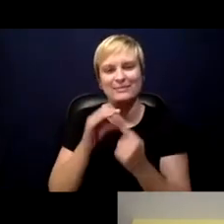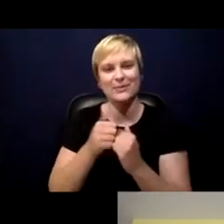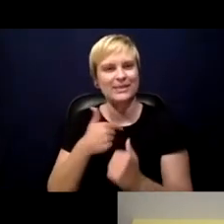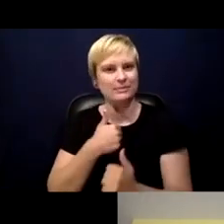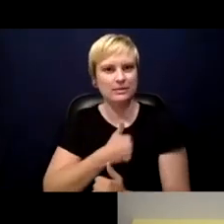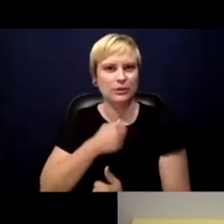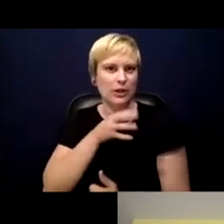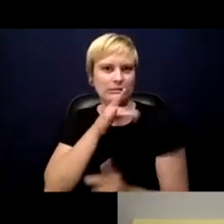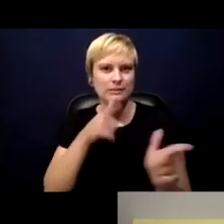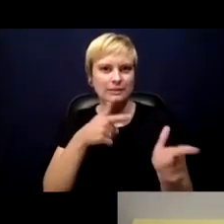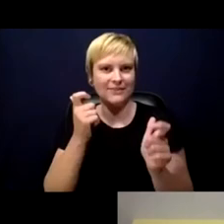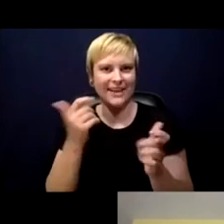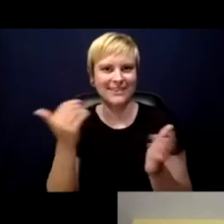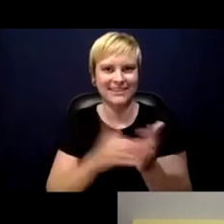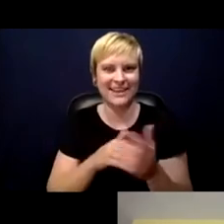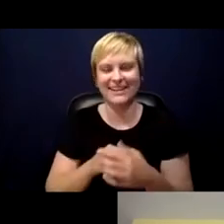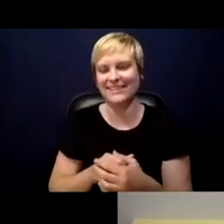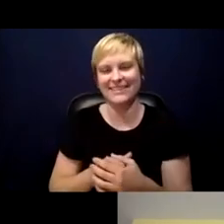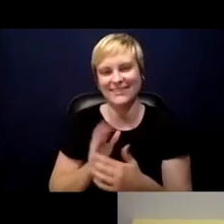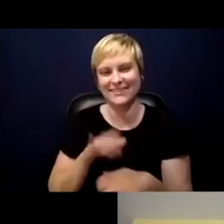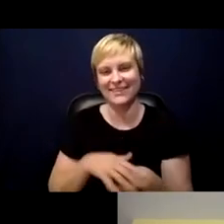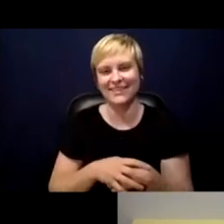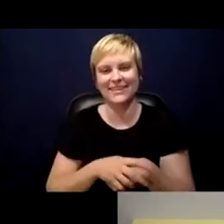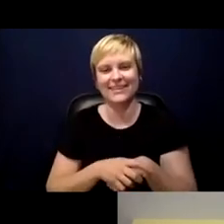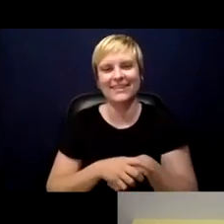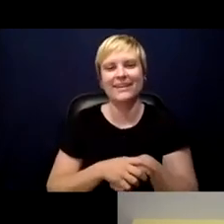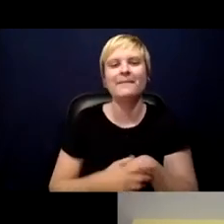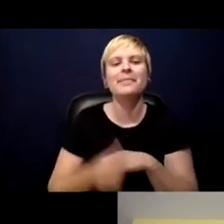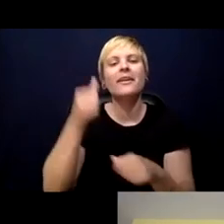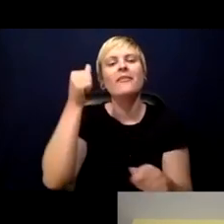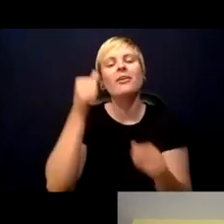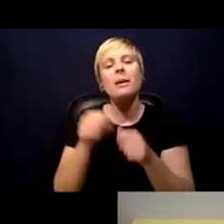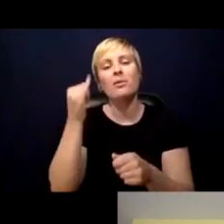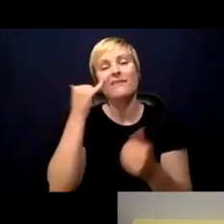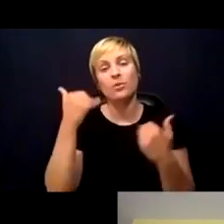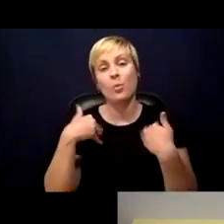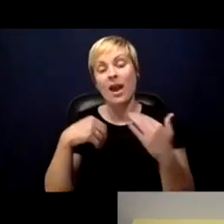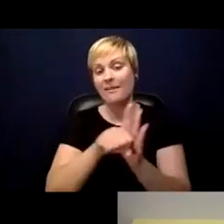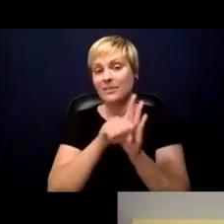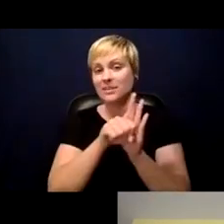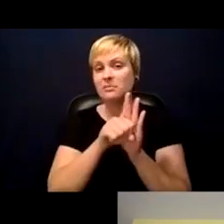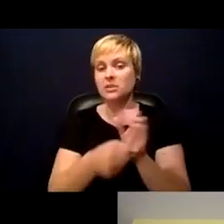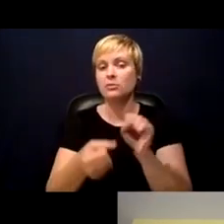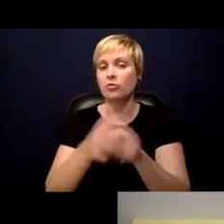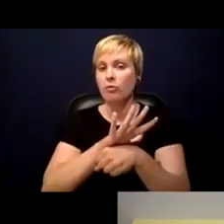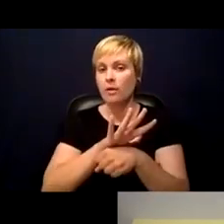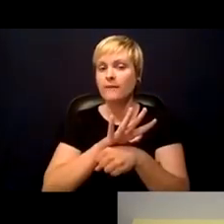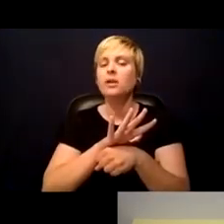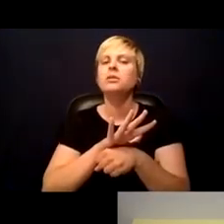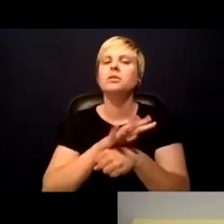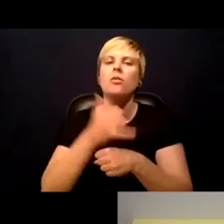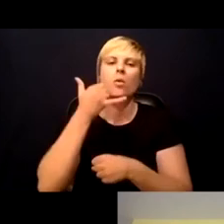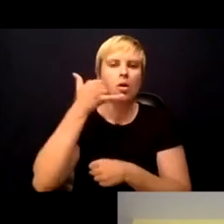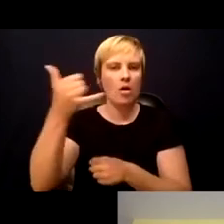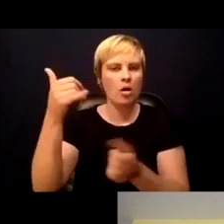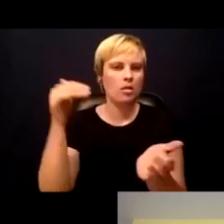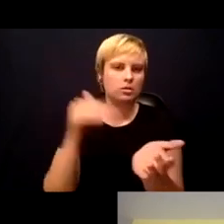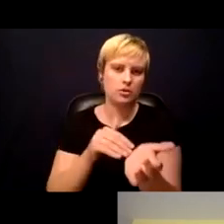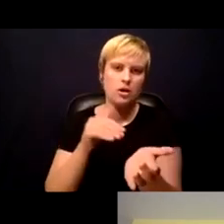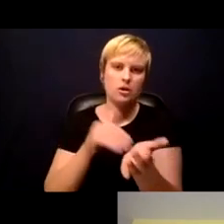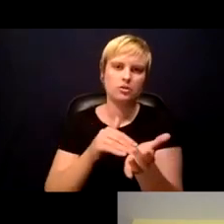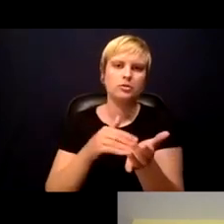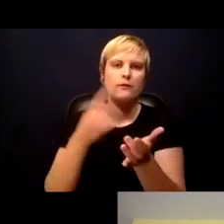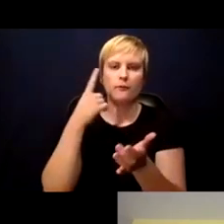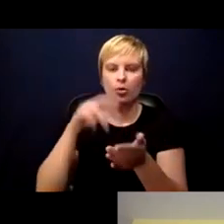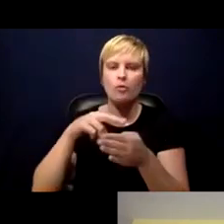talking fast again. Um, remember if you do have symptoms of COVID-19, call your doctor about a referral for